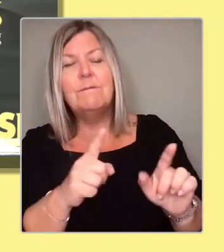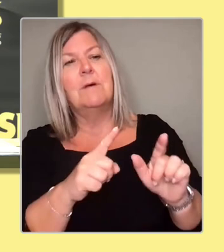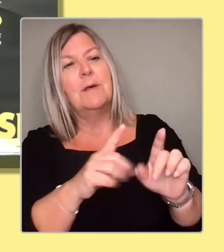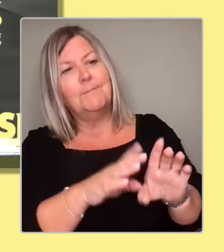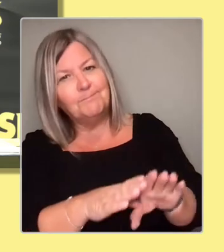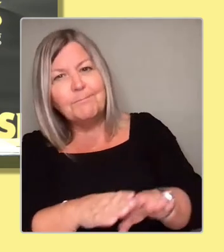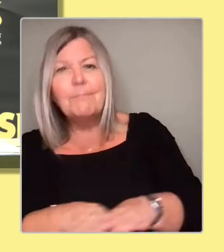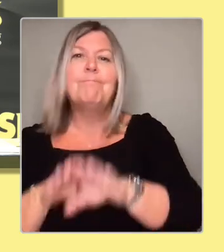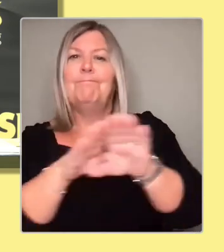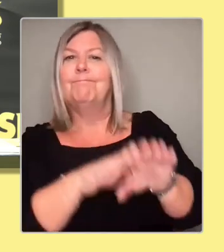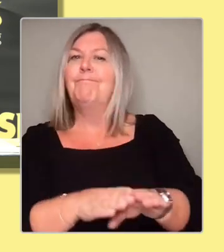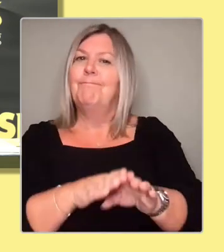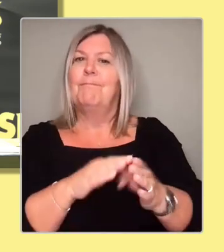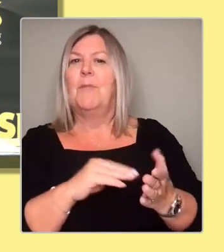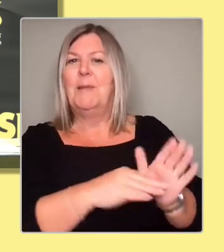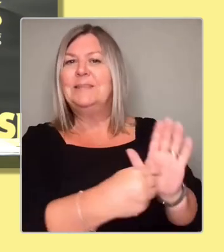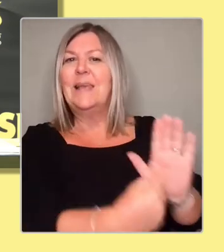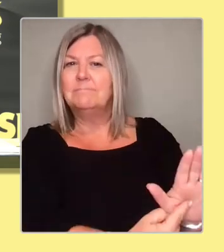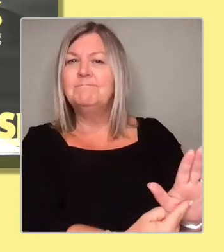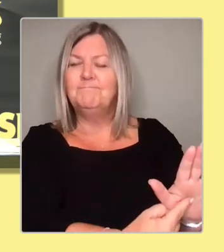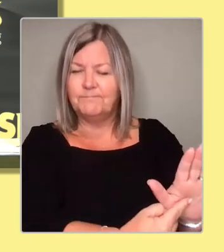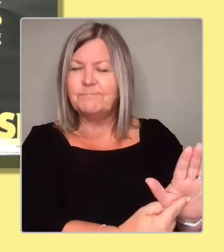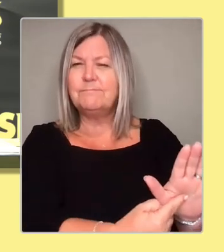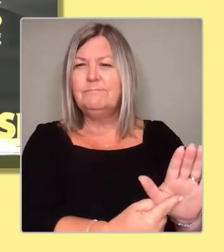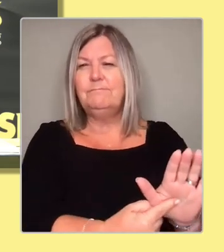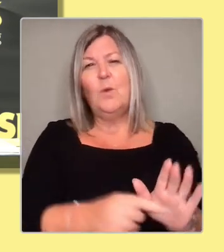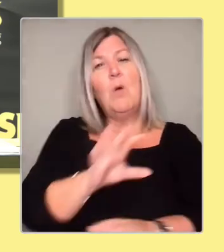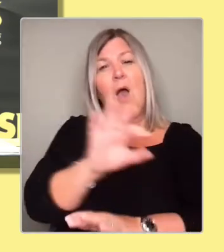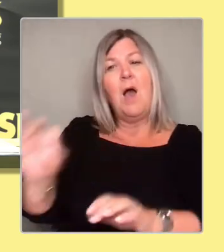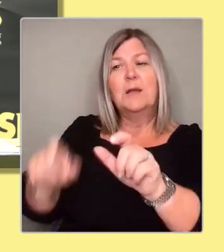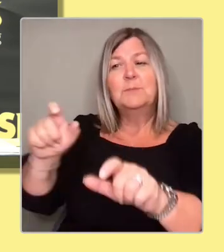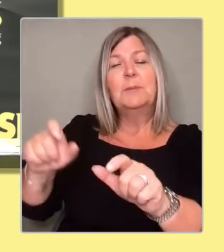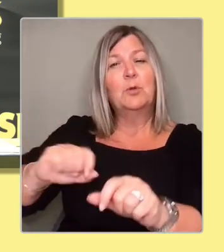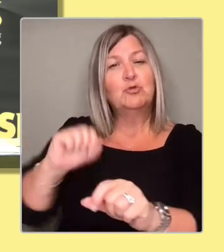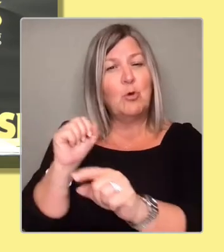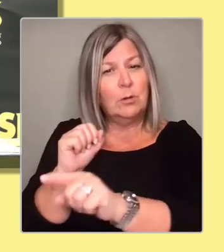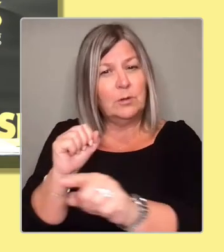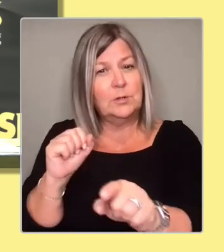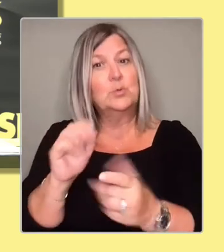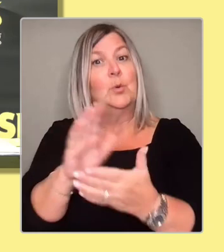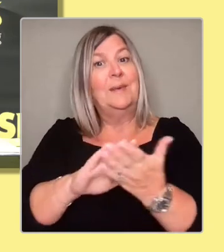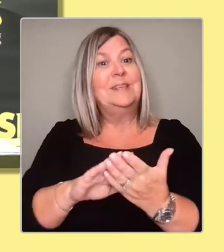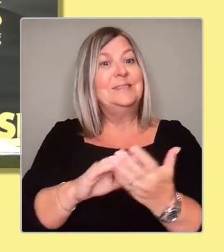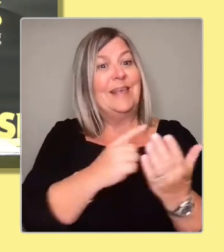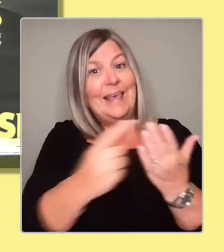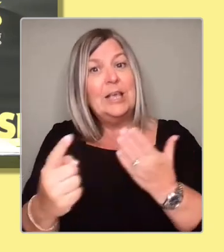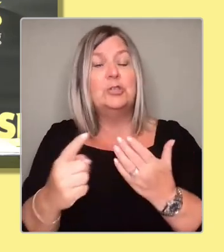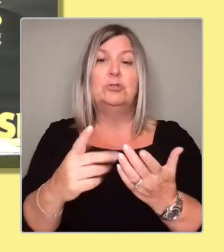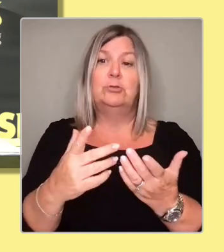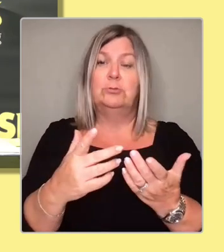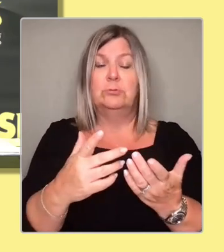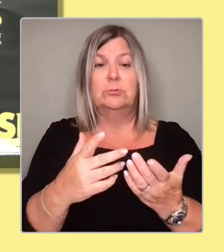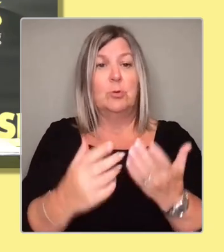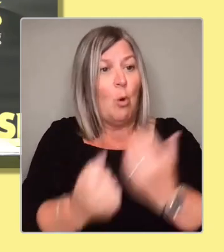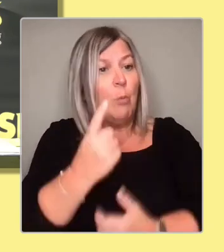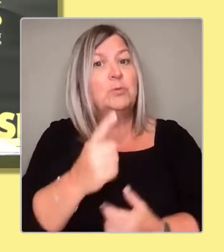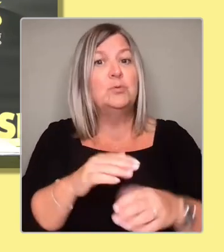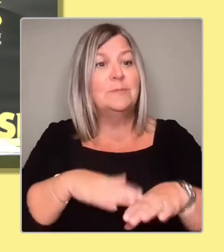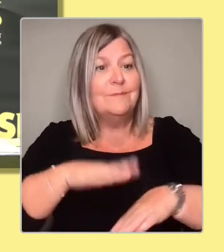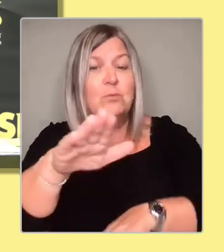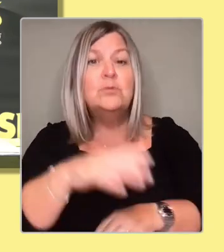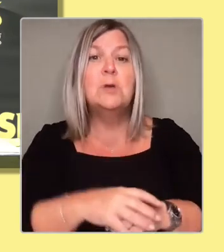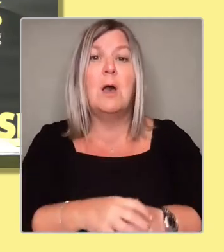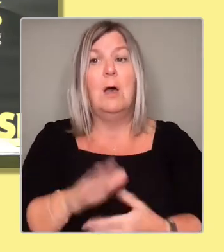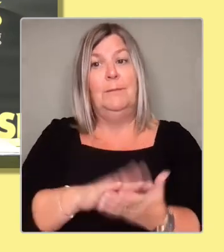every election going forward is an opportunity for the people of Scotland to express their will. So if we get a majority of votes cast,